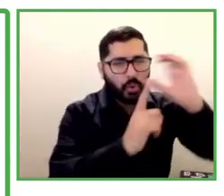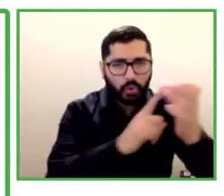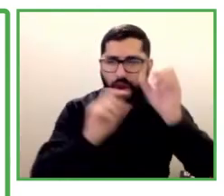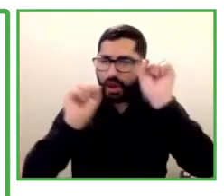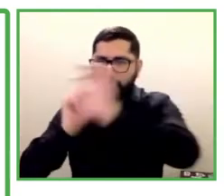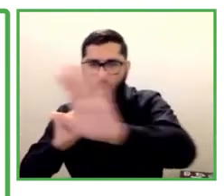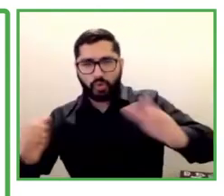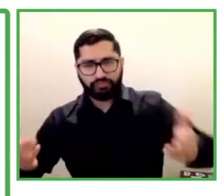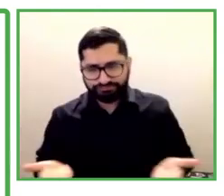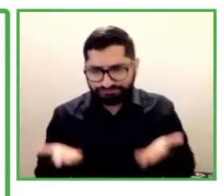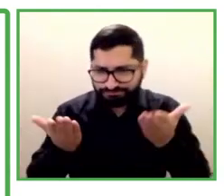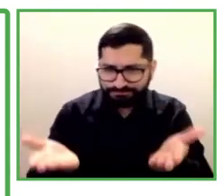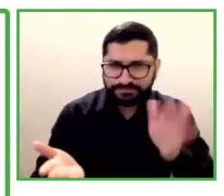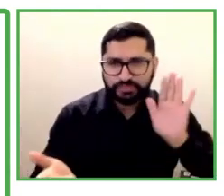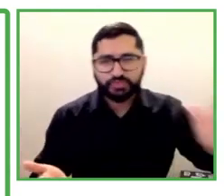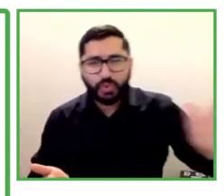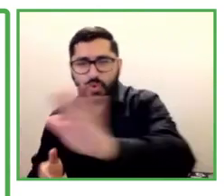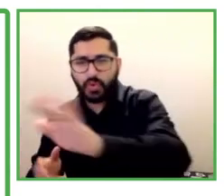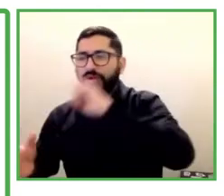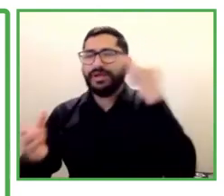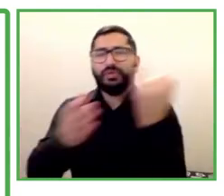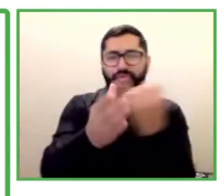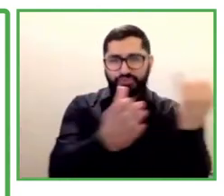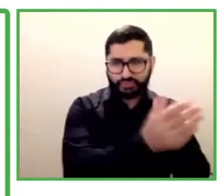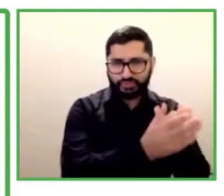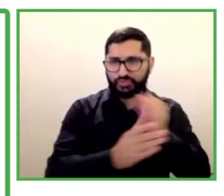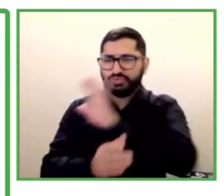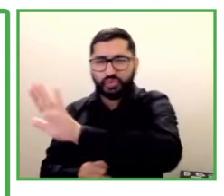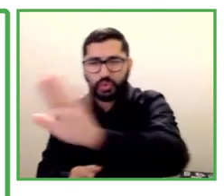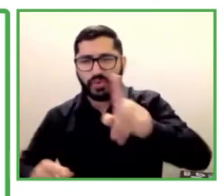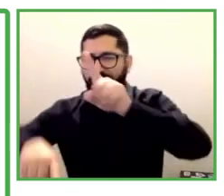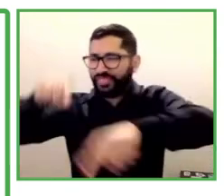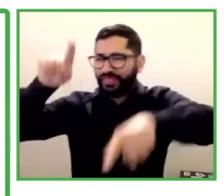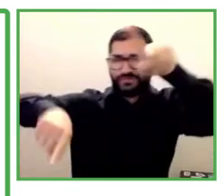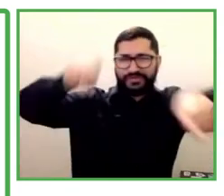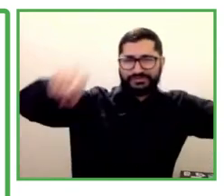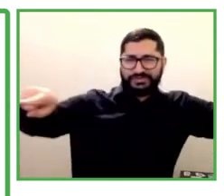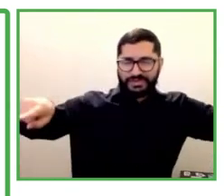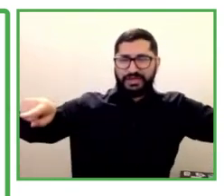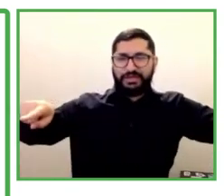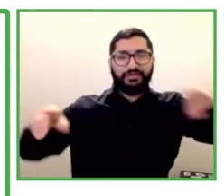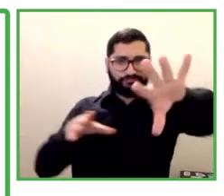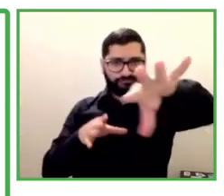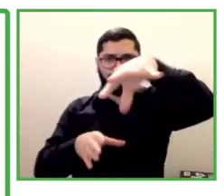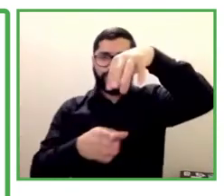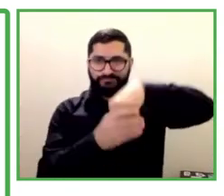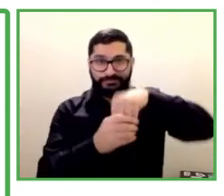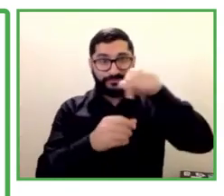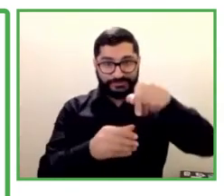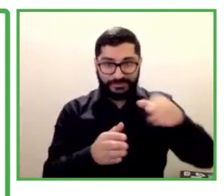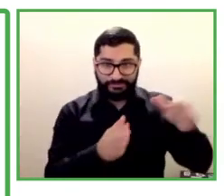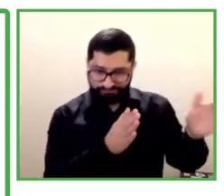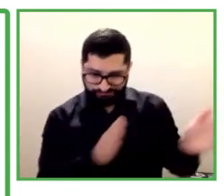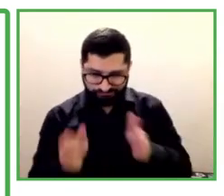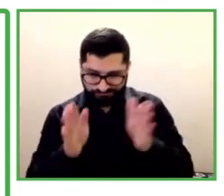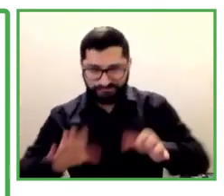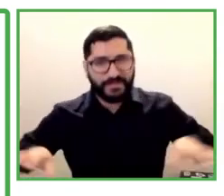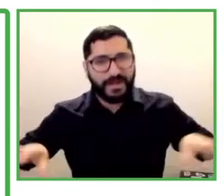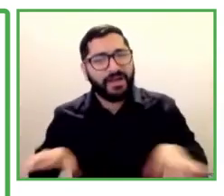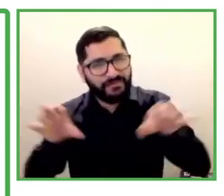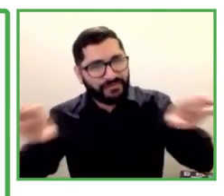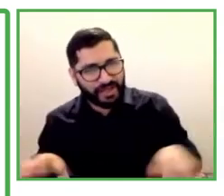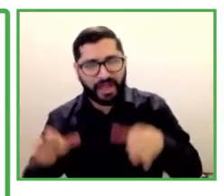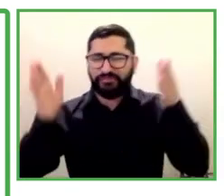Accessibility promotion agents training will be offered in the app, which in turn will create new opportunities for income